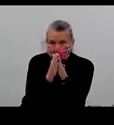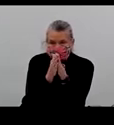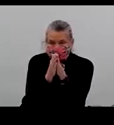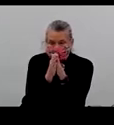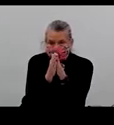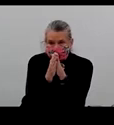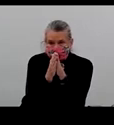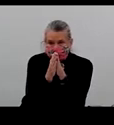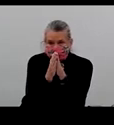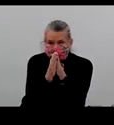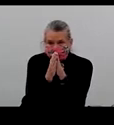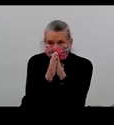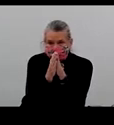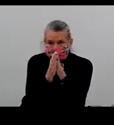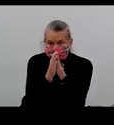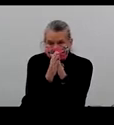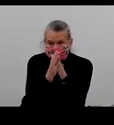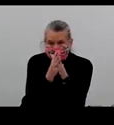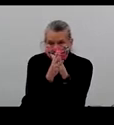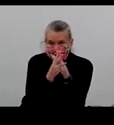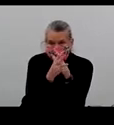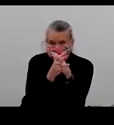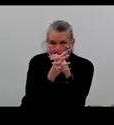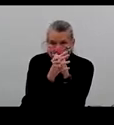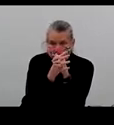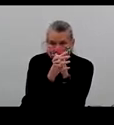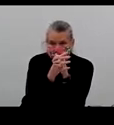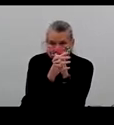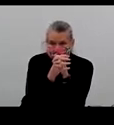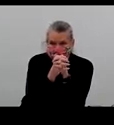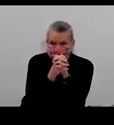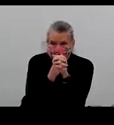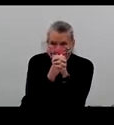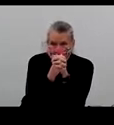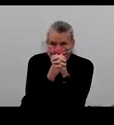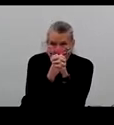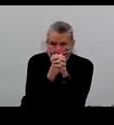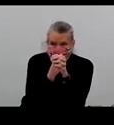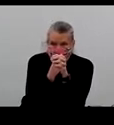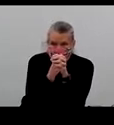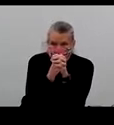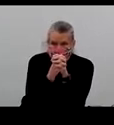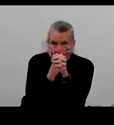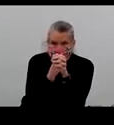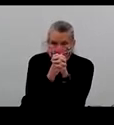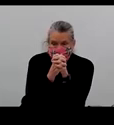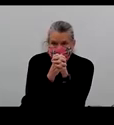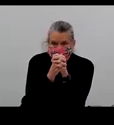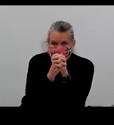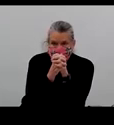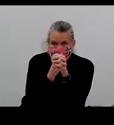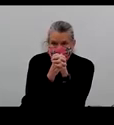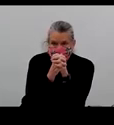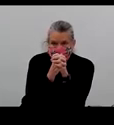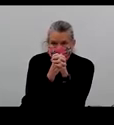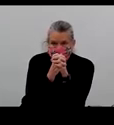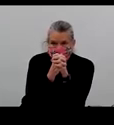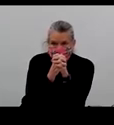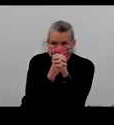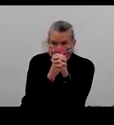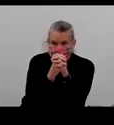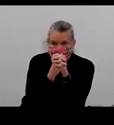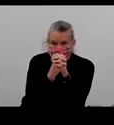but because native immunity wanes faster doesn't mean a vaccine still can't be effective in